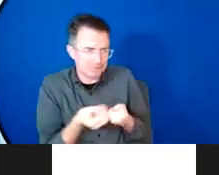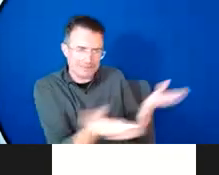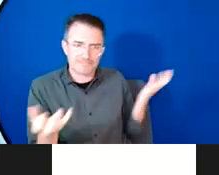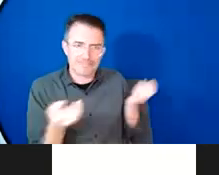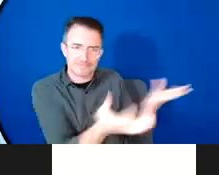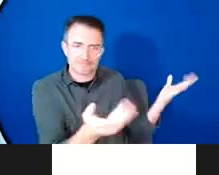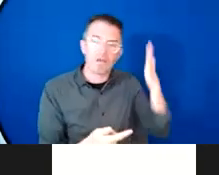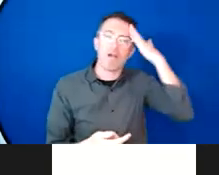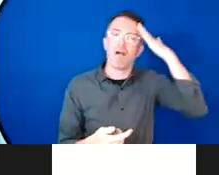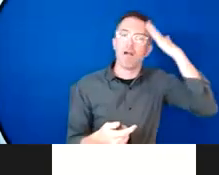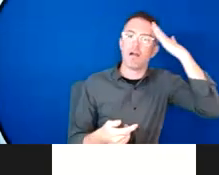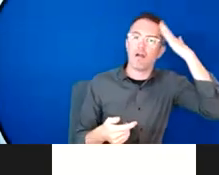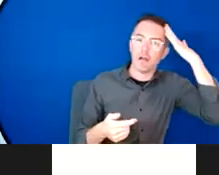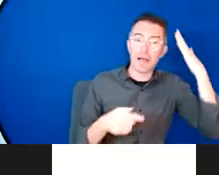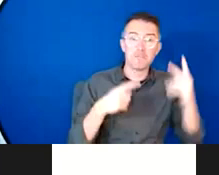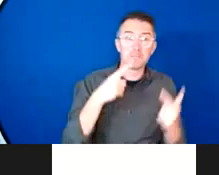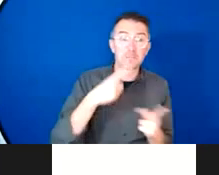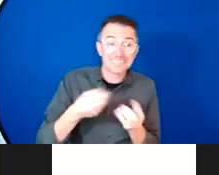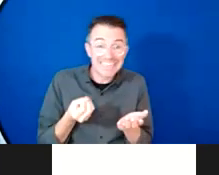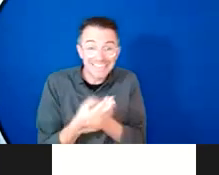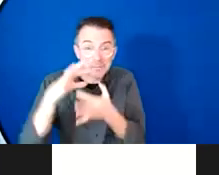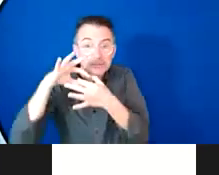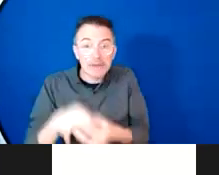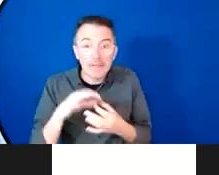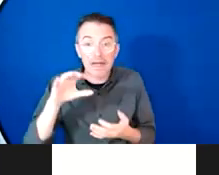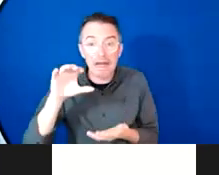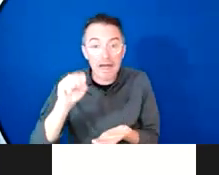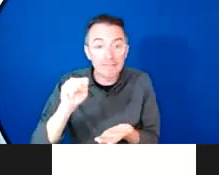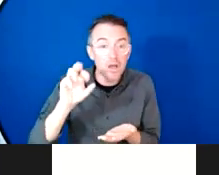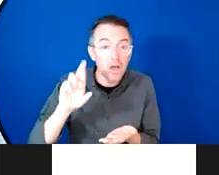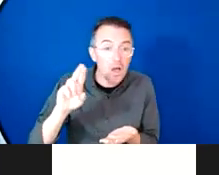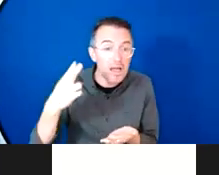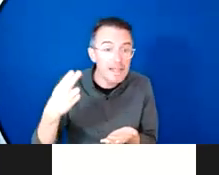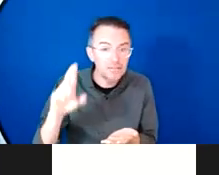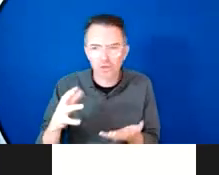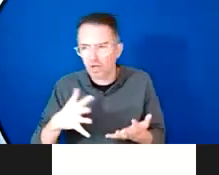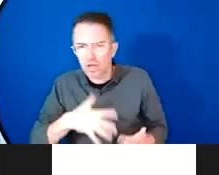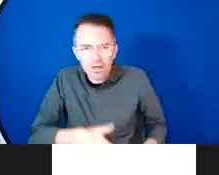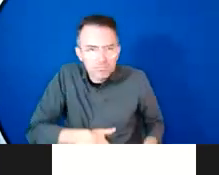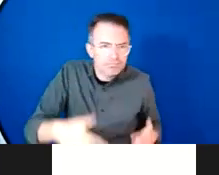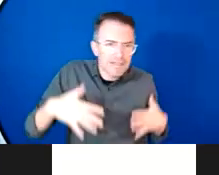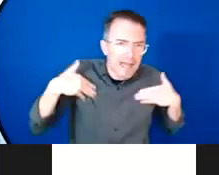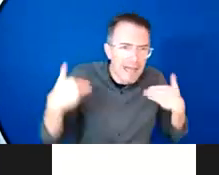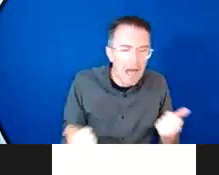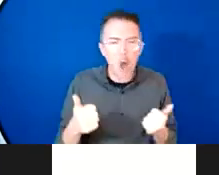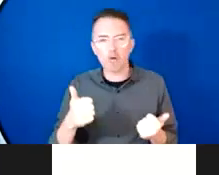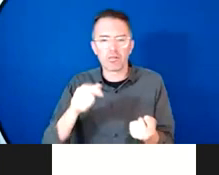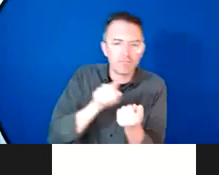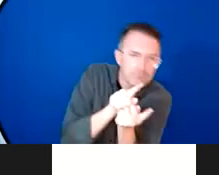individual events where it's happening gender responsive and transformative approaches that integrate